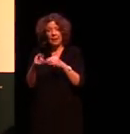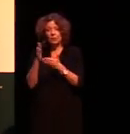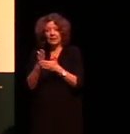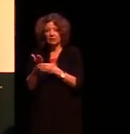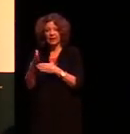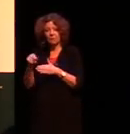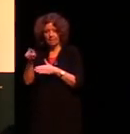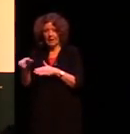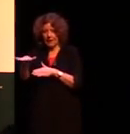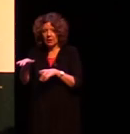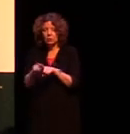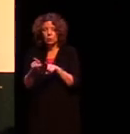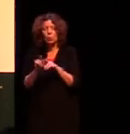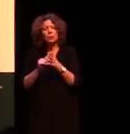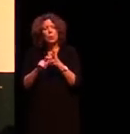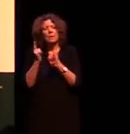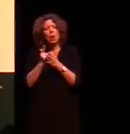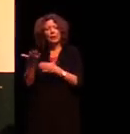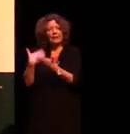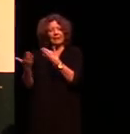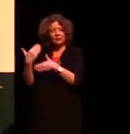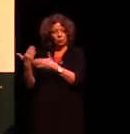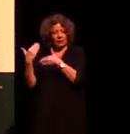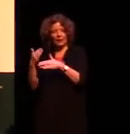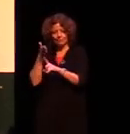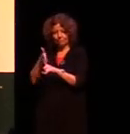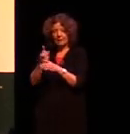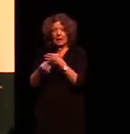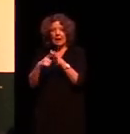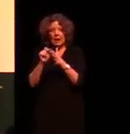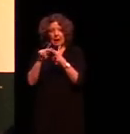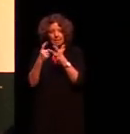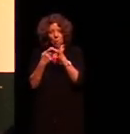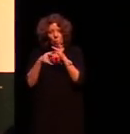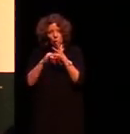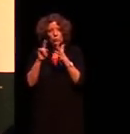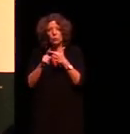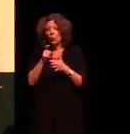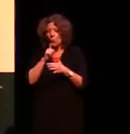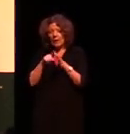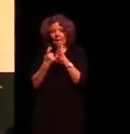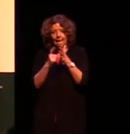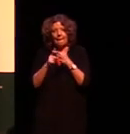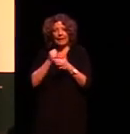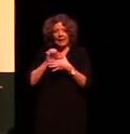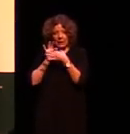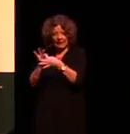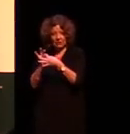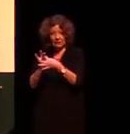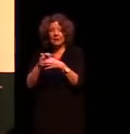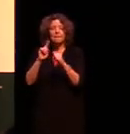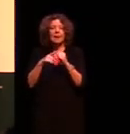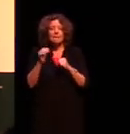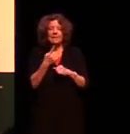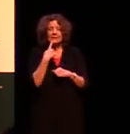bloodline. So we have a lot of history in La Perouse, who we are and who have connections. But I must